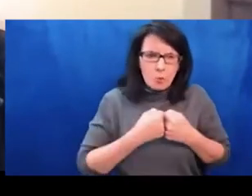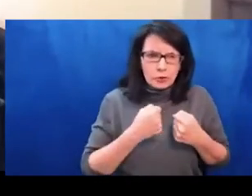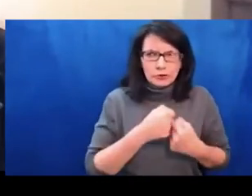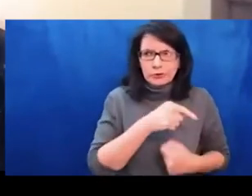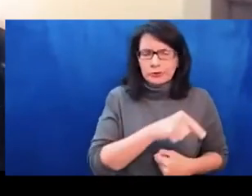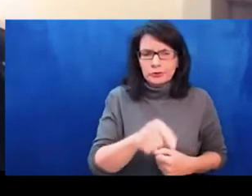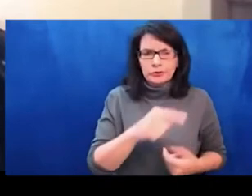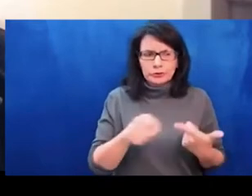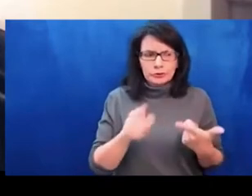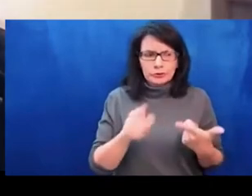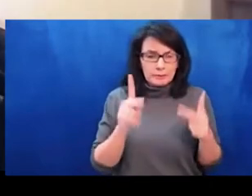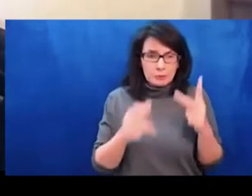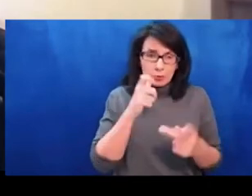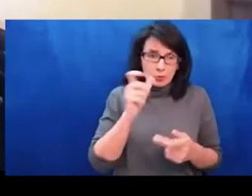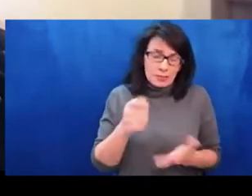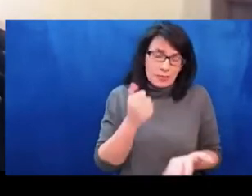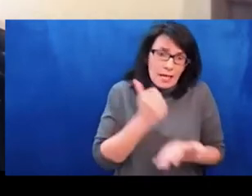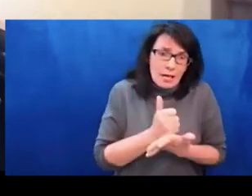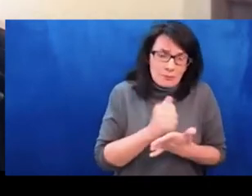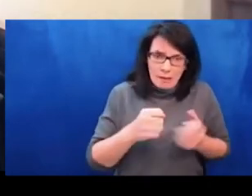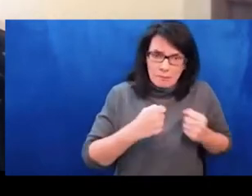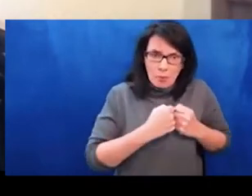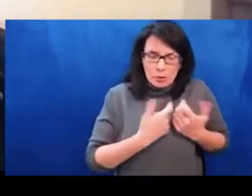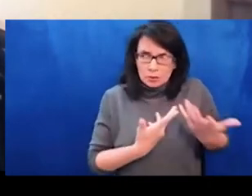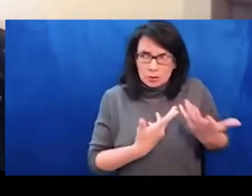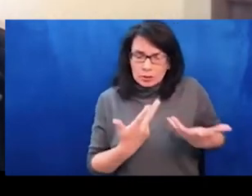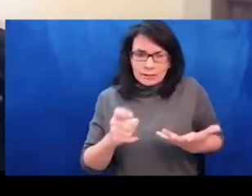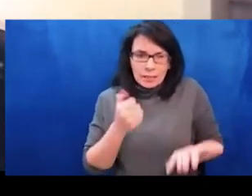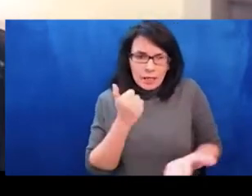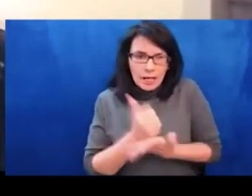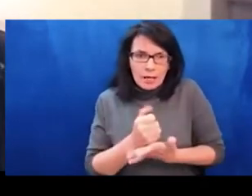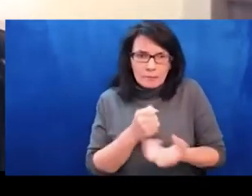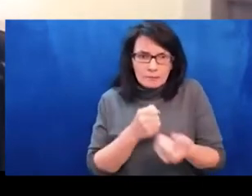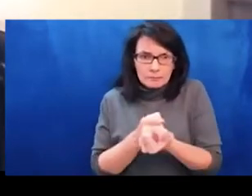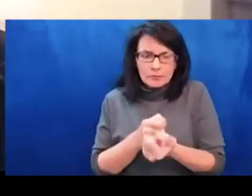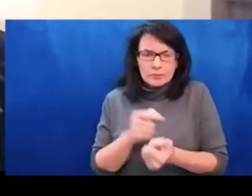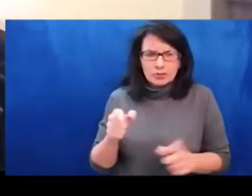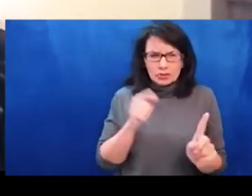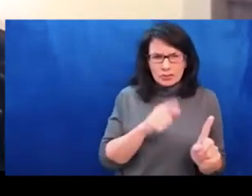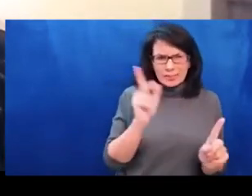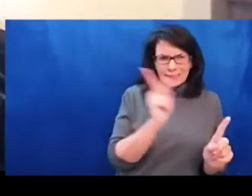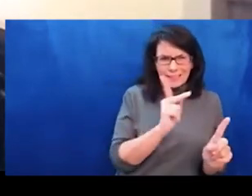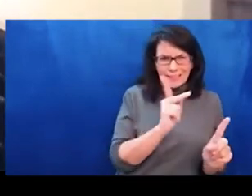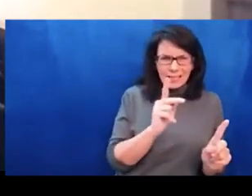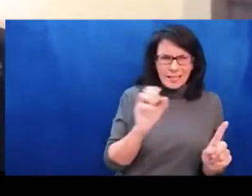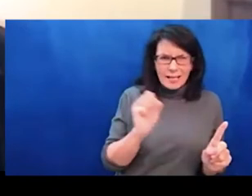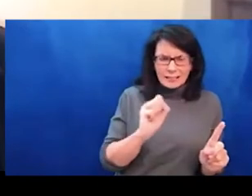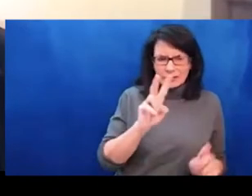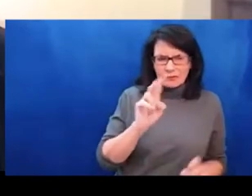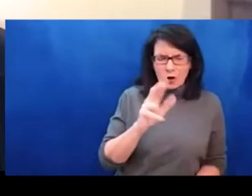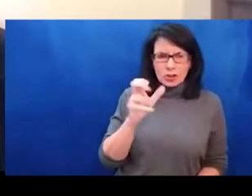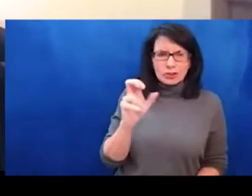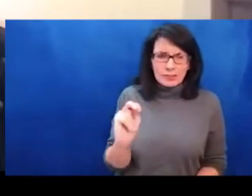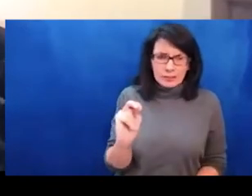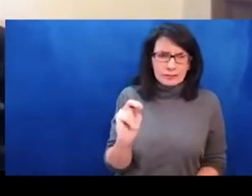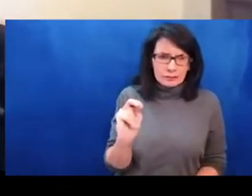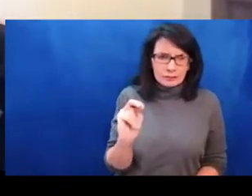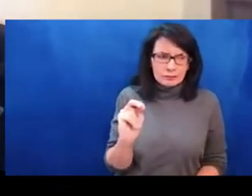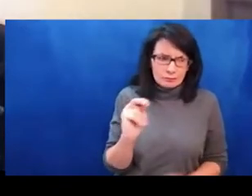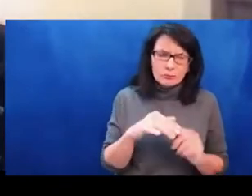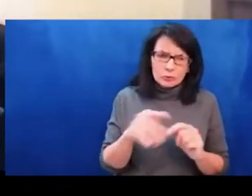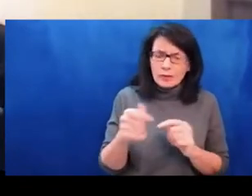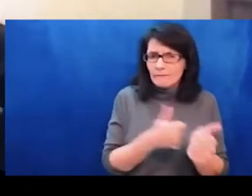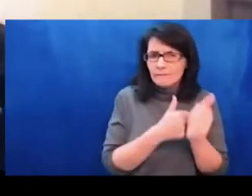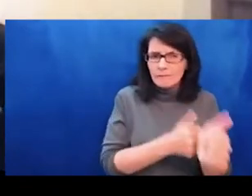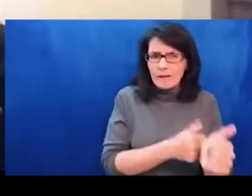be more involved, that's, their website is erc.org, the European Roma Rights Center. And then also a